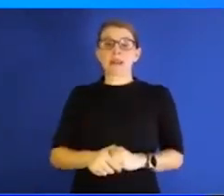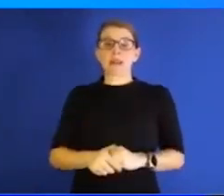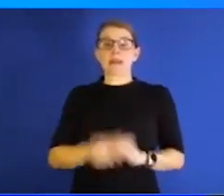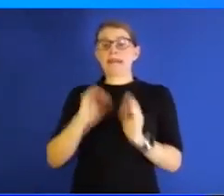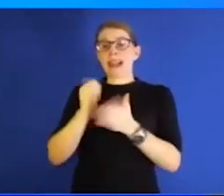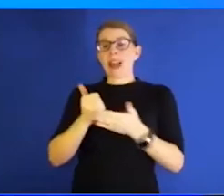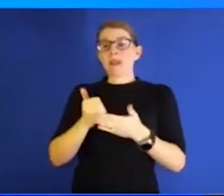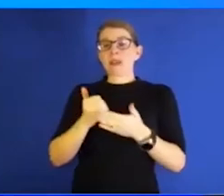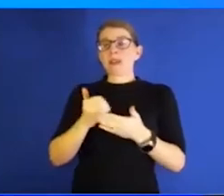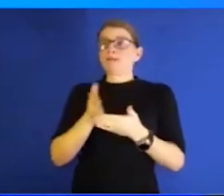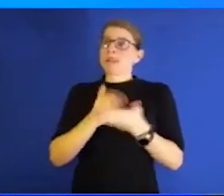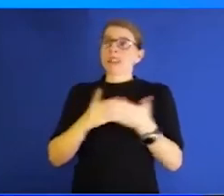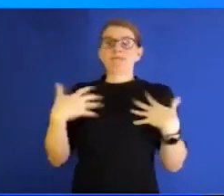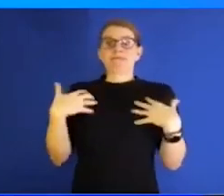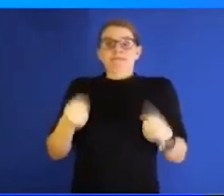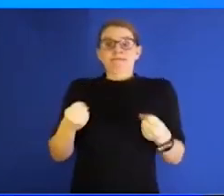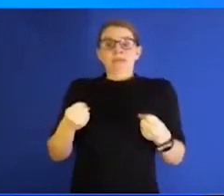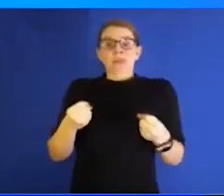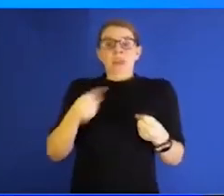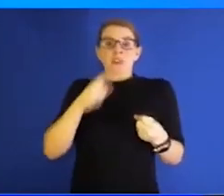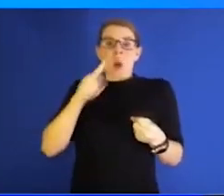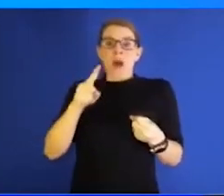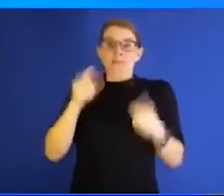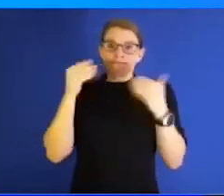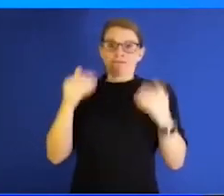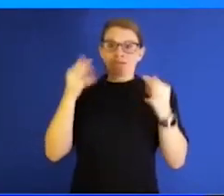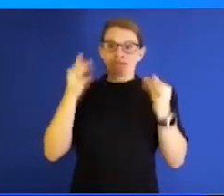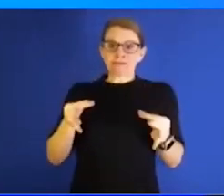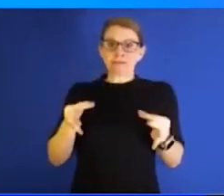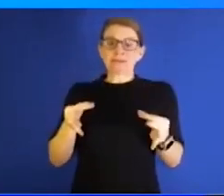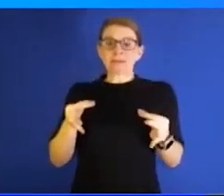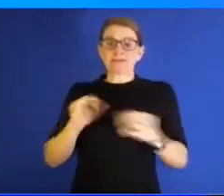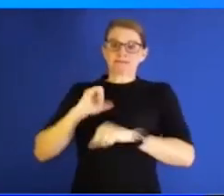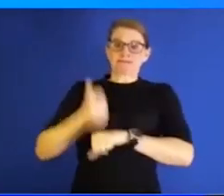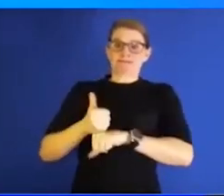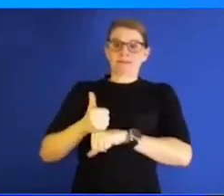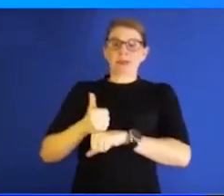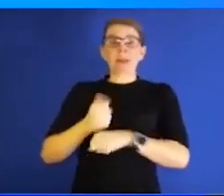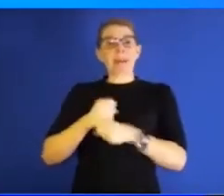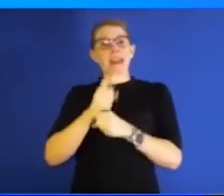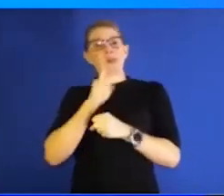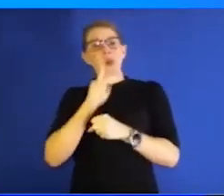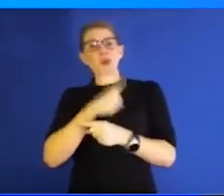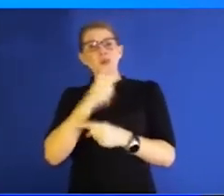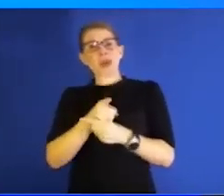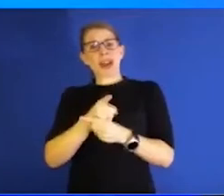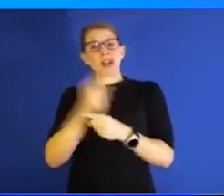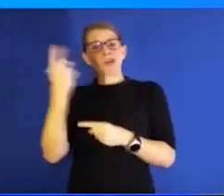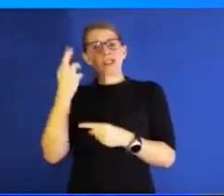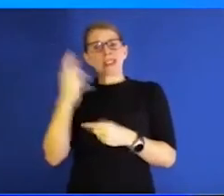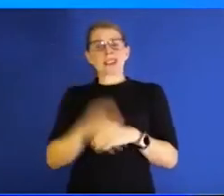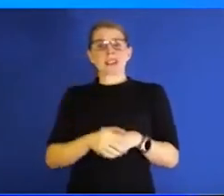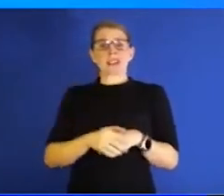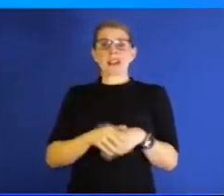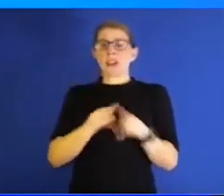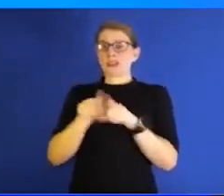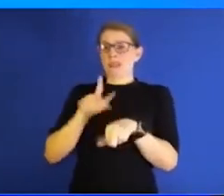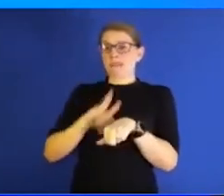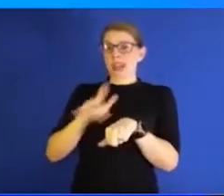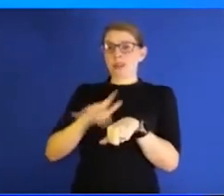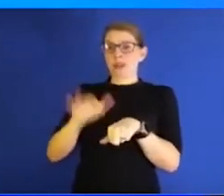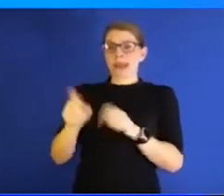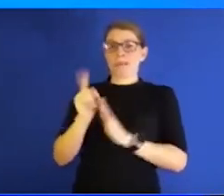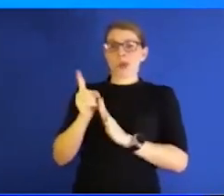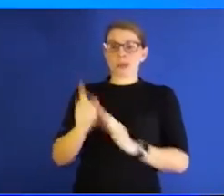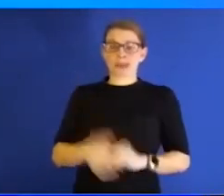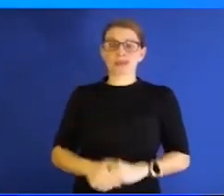in the decisions that were being made, that were being made for the right reasons with the best knowledge available at that moment in time. exactly. And that